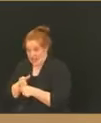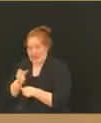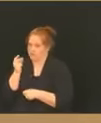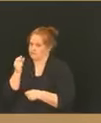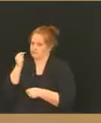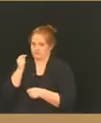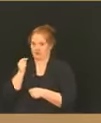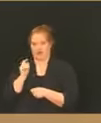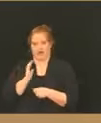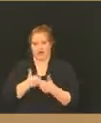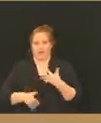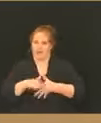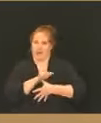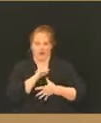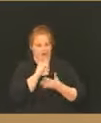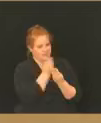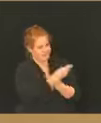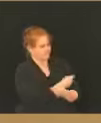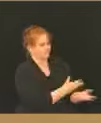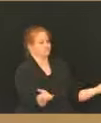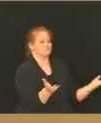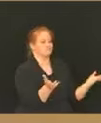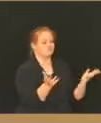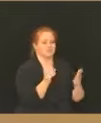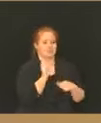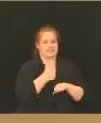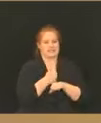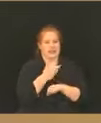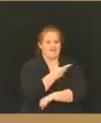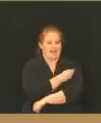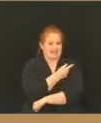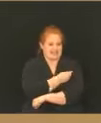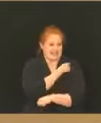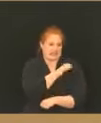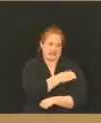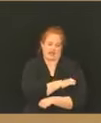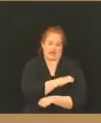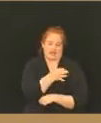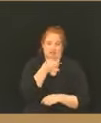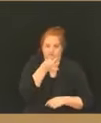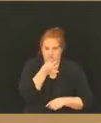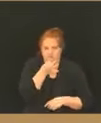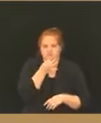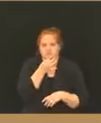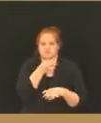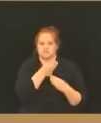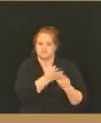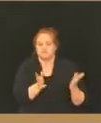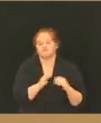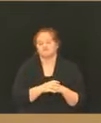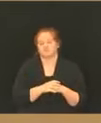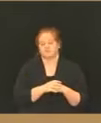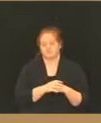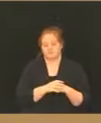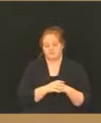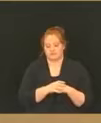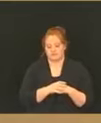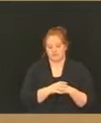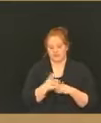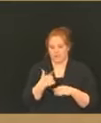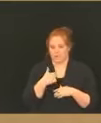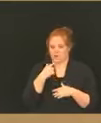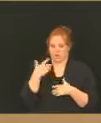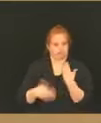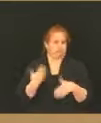health department, we are turning around and setting up vaccine clinics within days and getting those into people's arms. So we are moving as